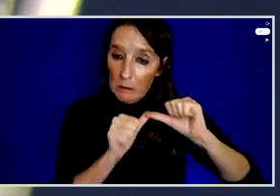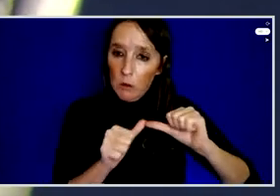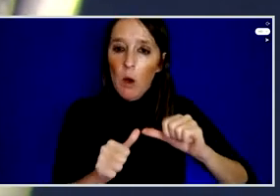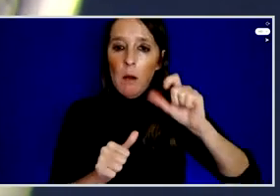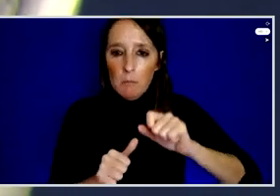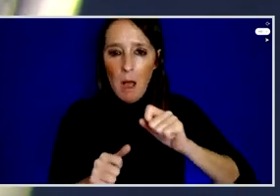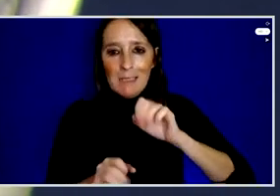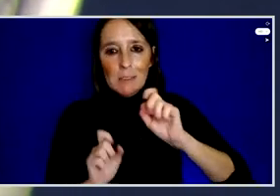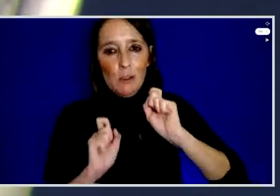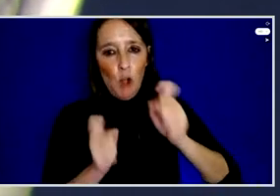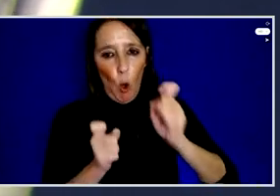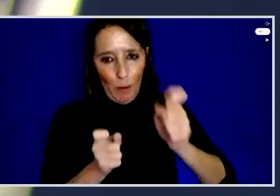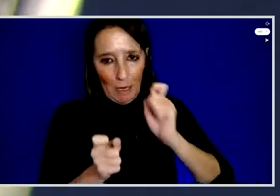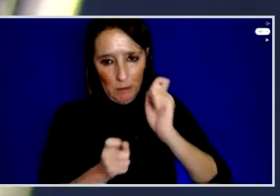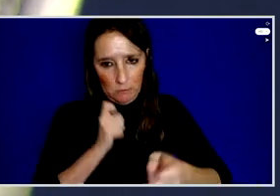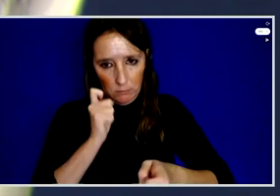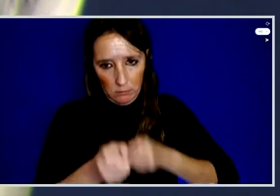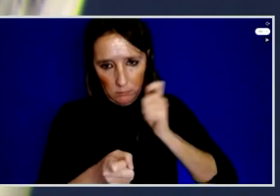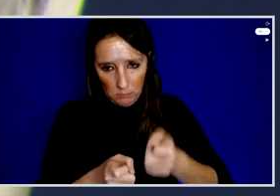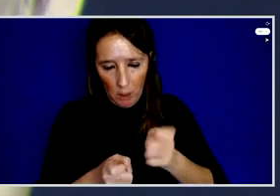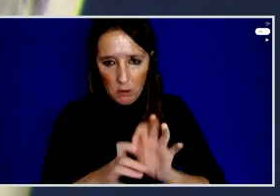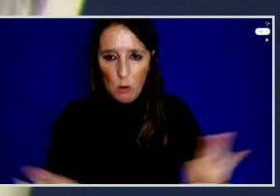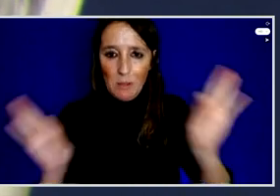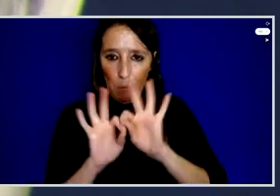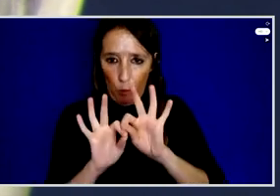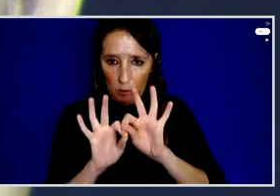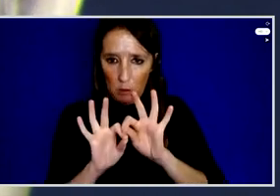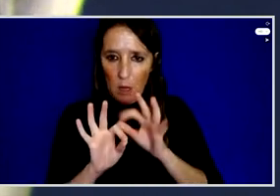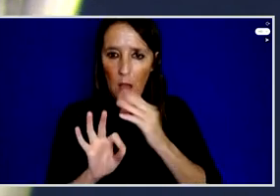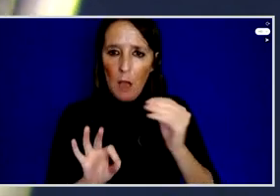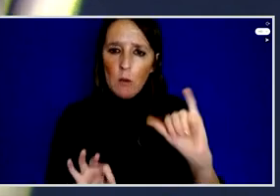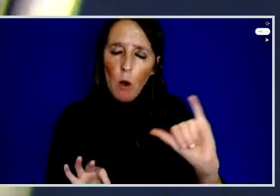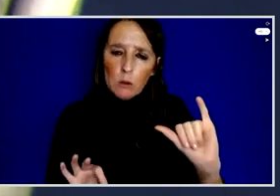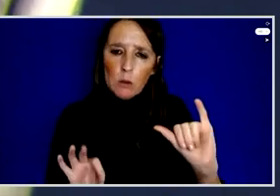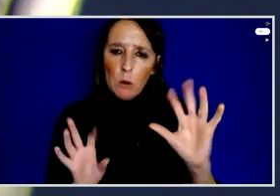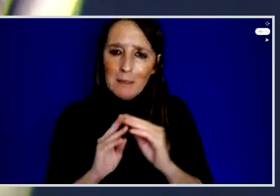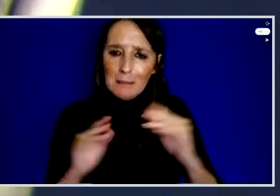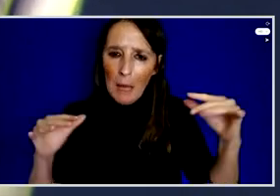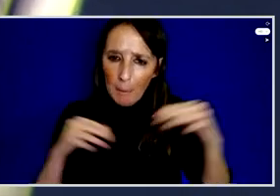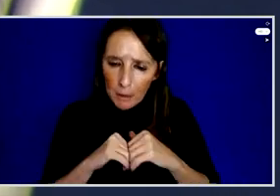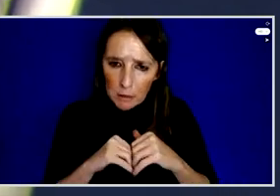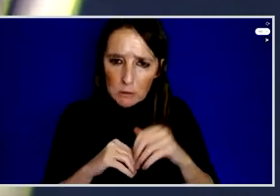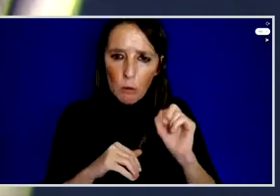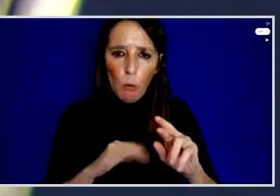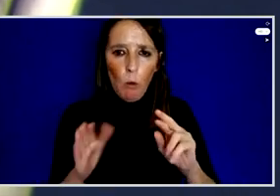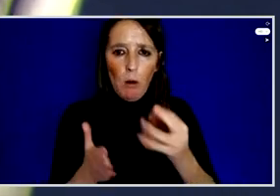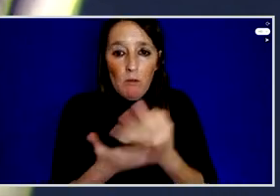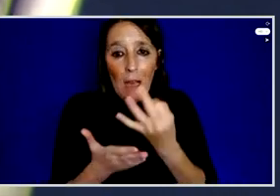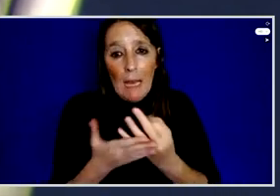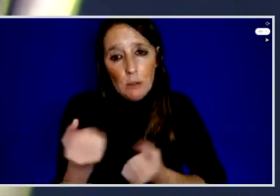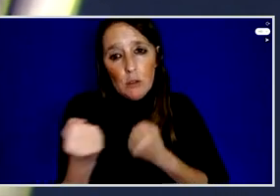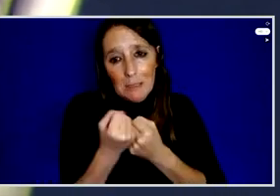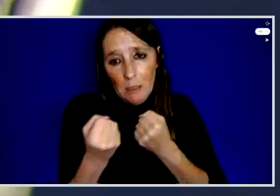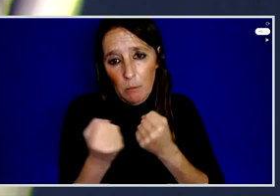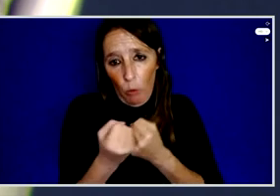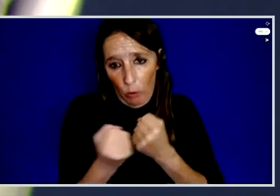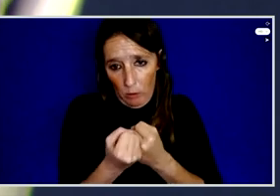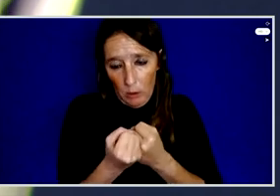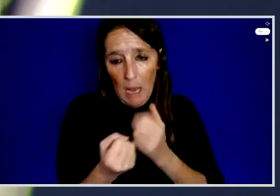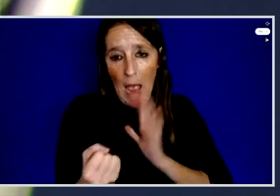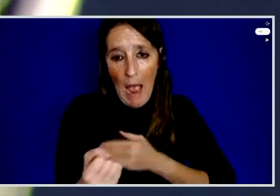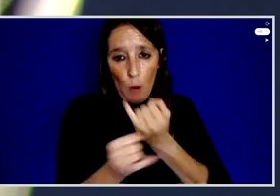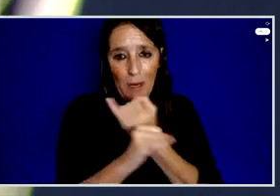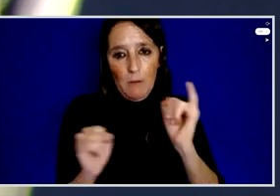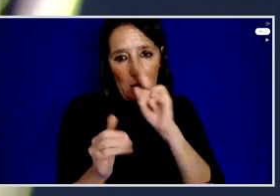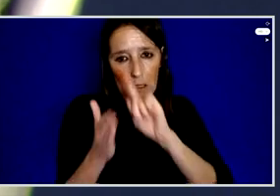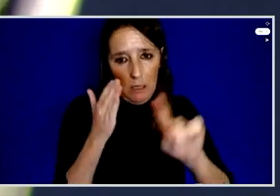to do to accept this and actually to of course financially support invested reporter and to support